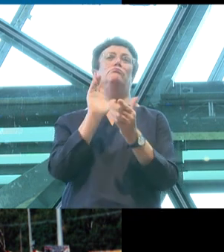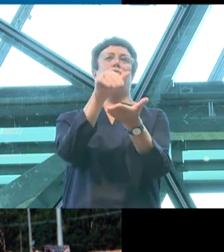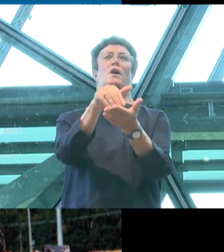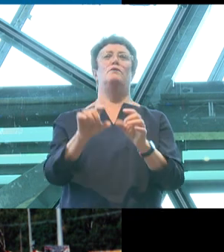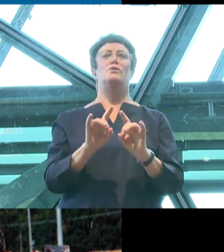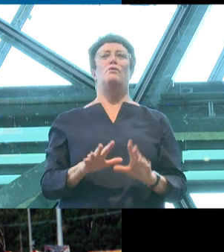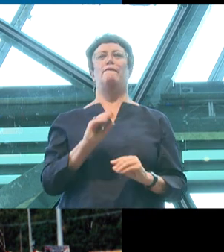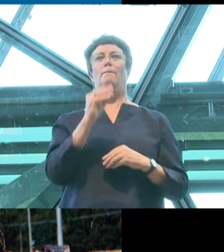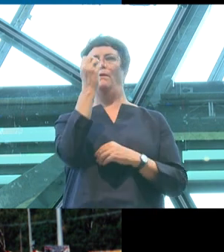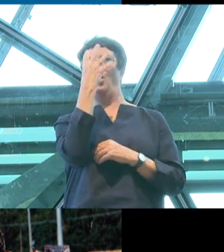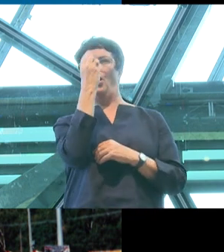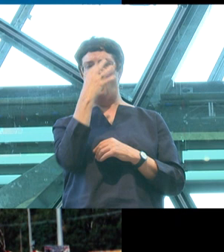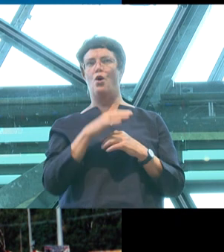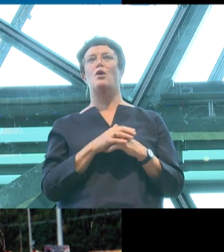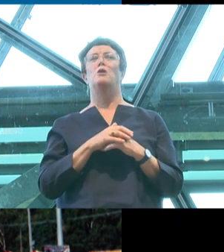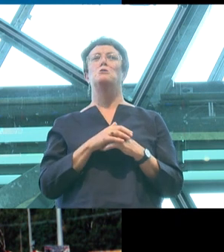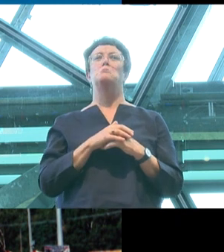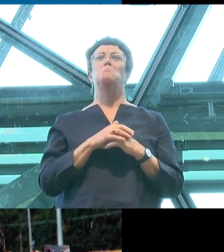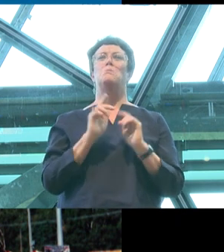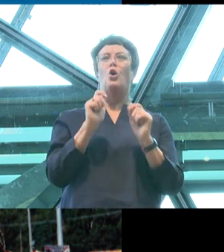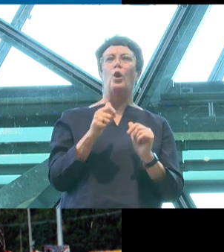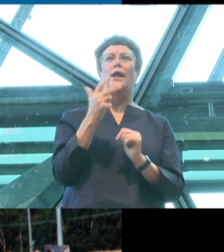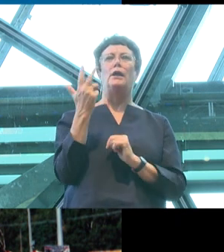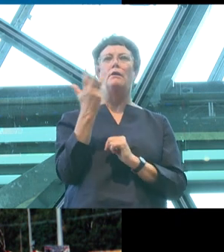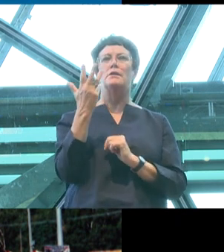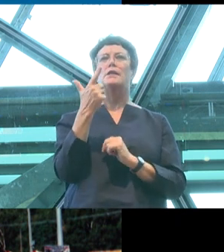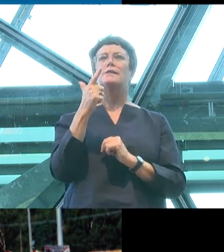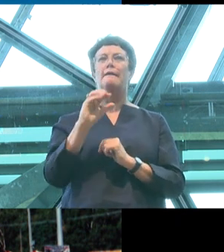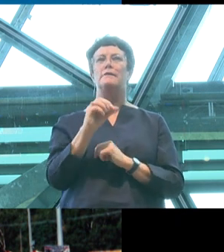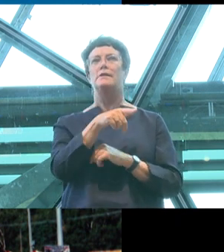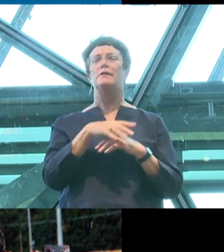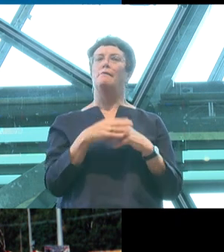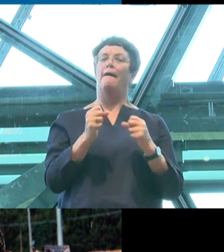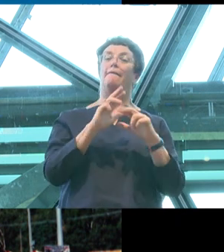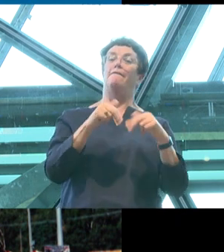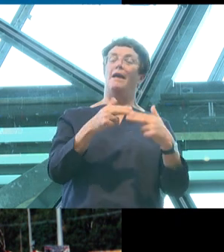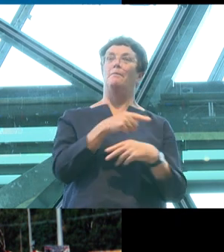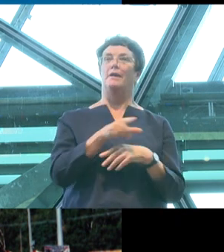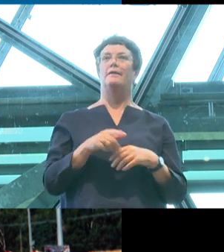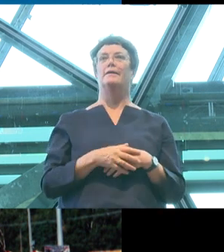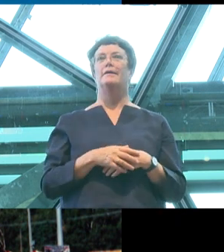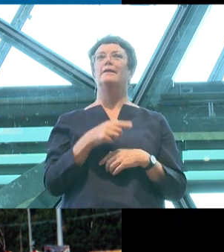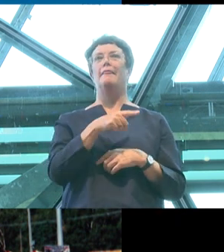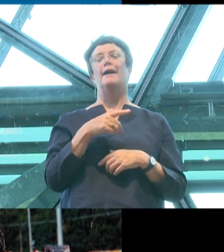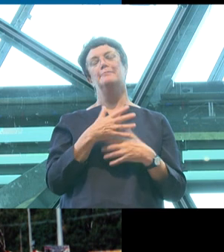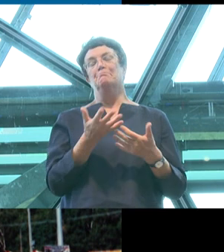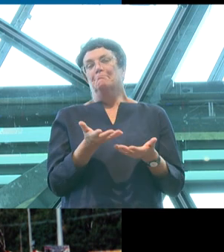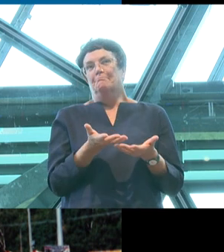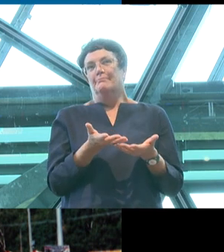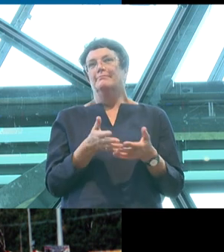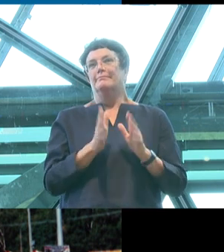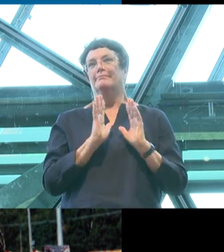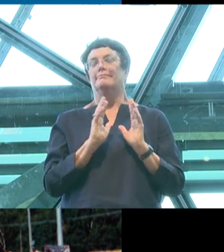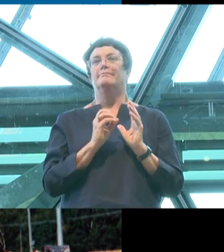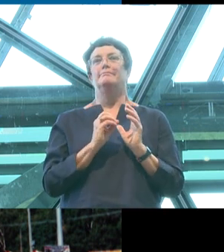well when they arrive in a new country, which is breed. In their case, enthusiastically. I